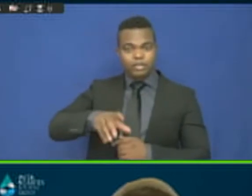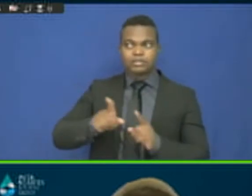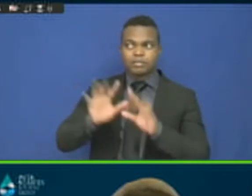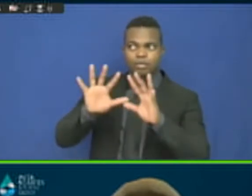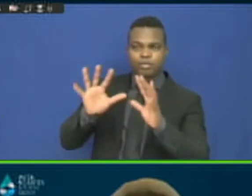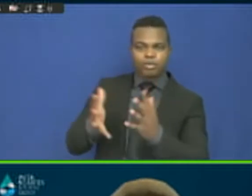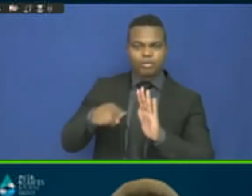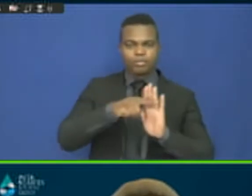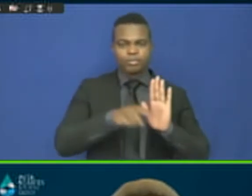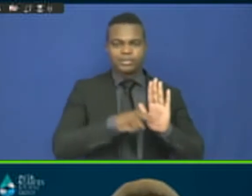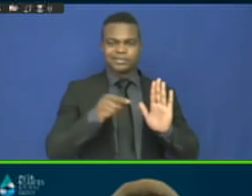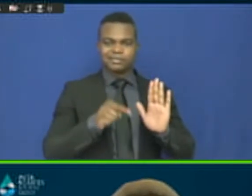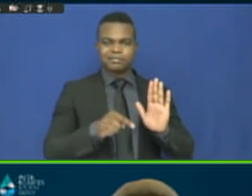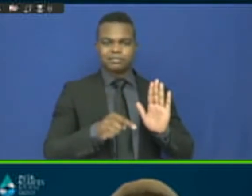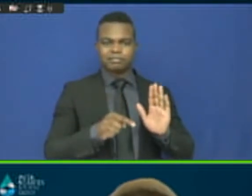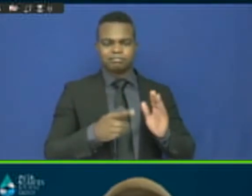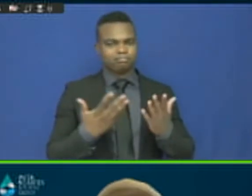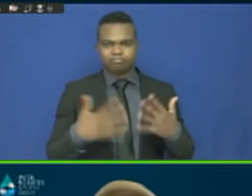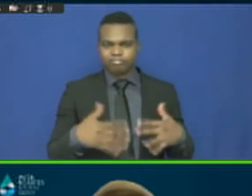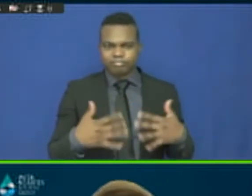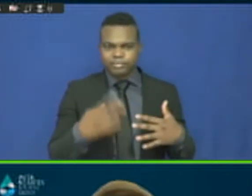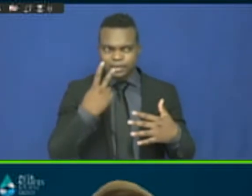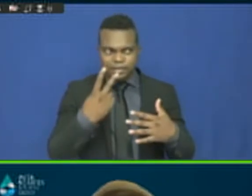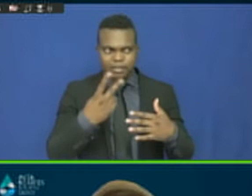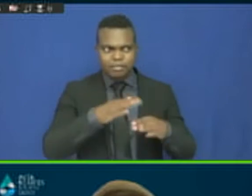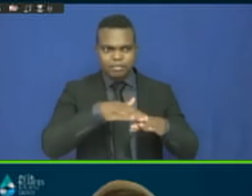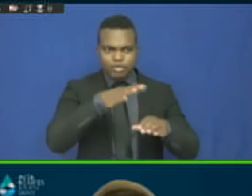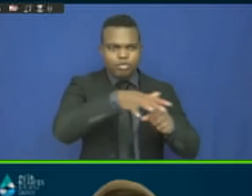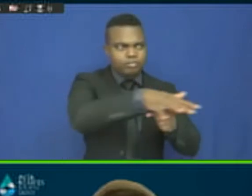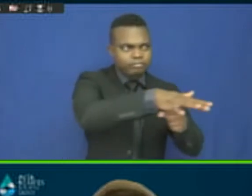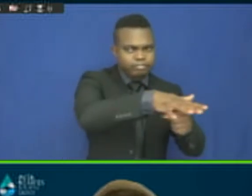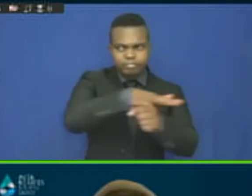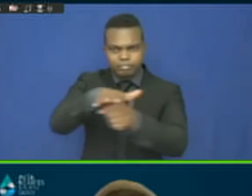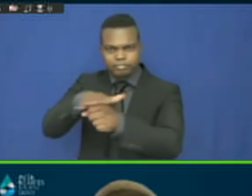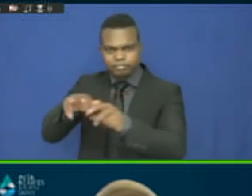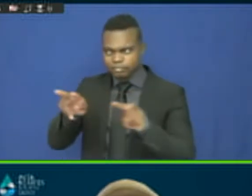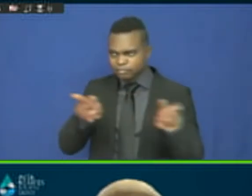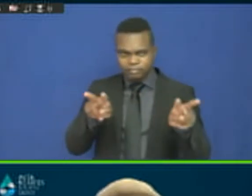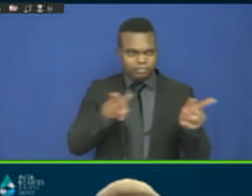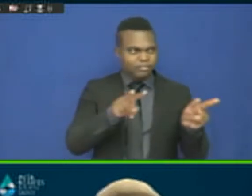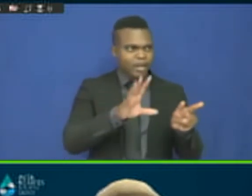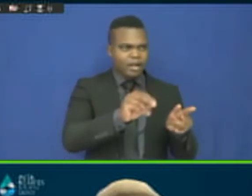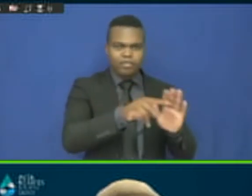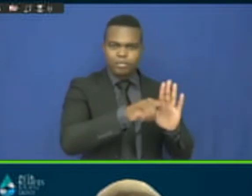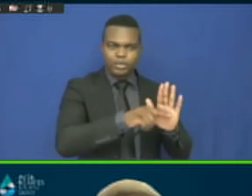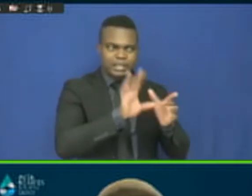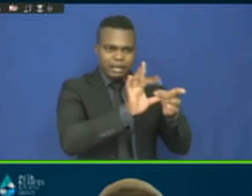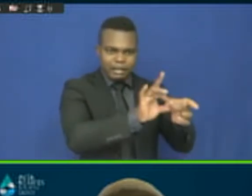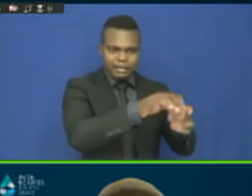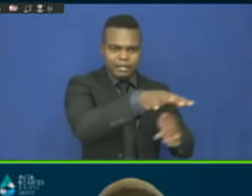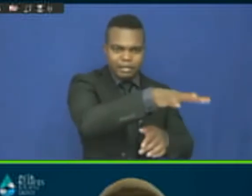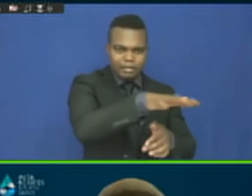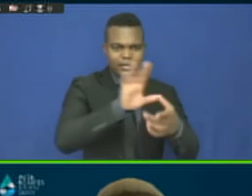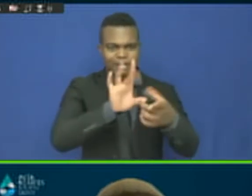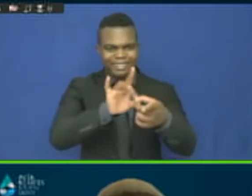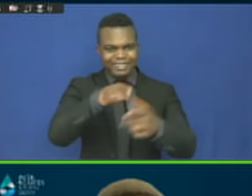territorial dimension so that they become real and